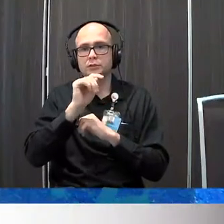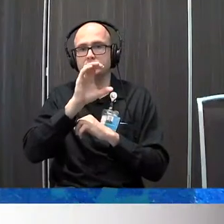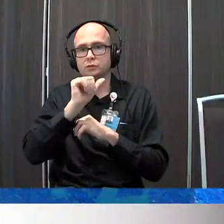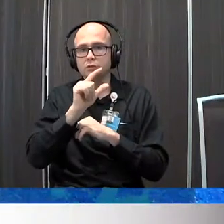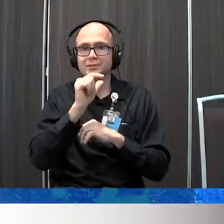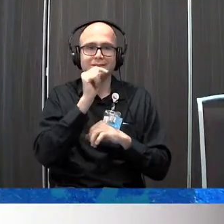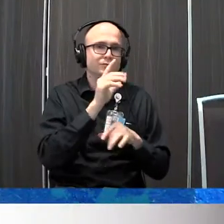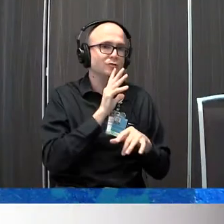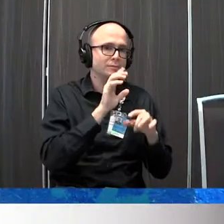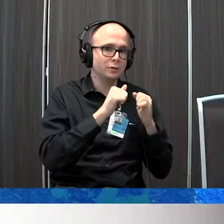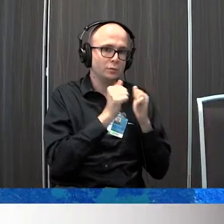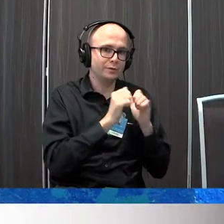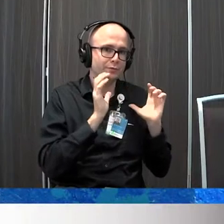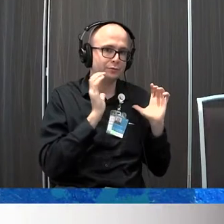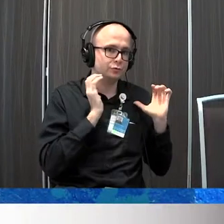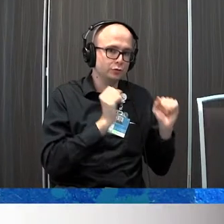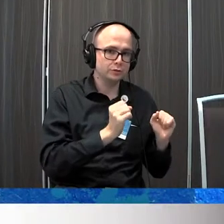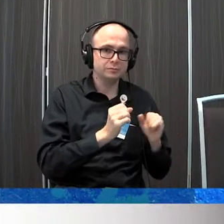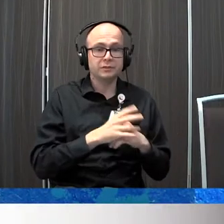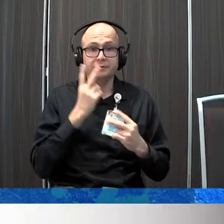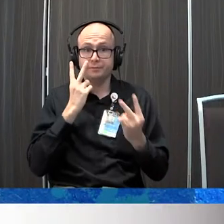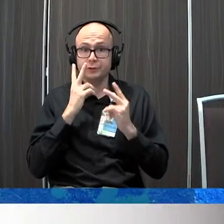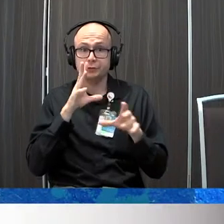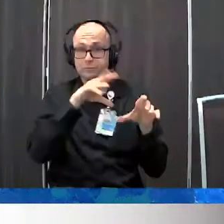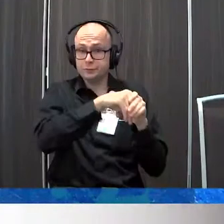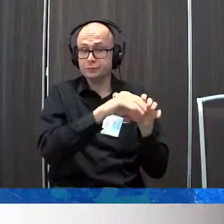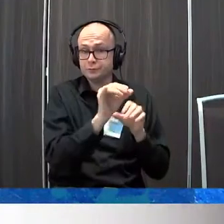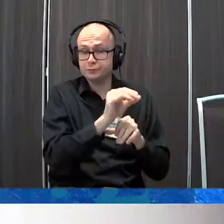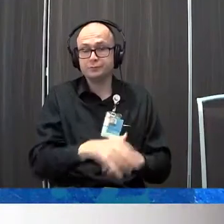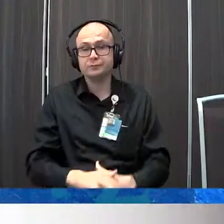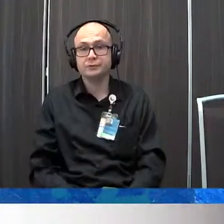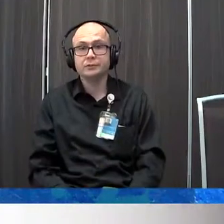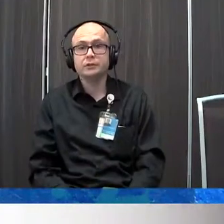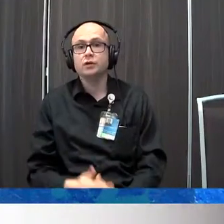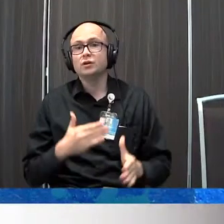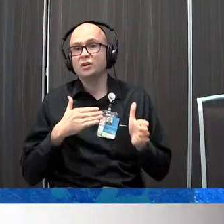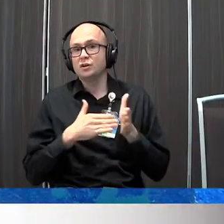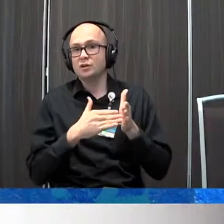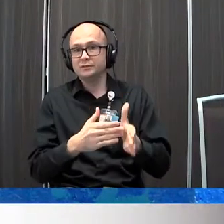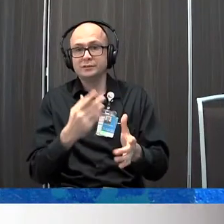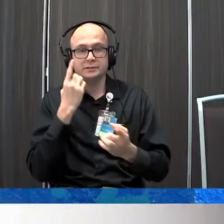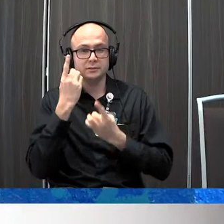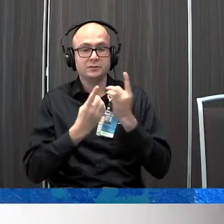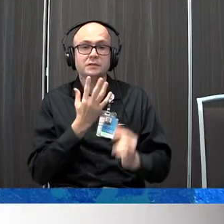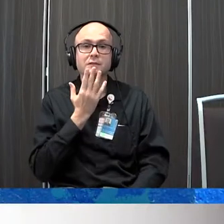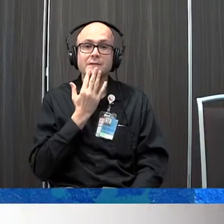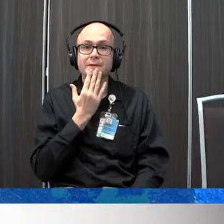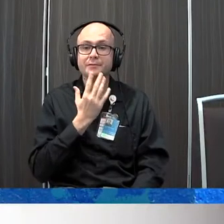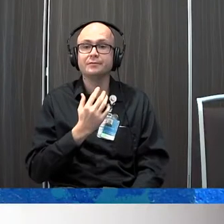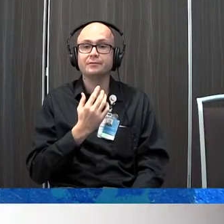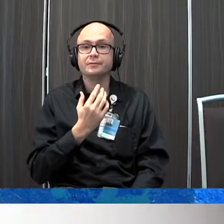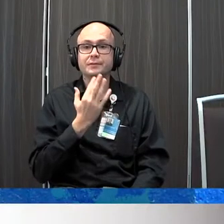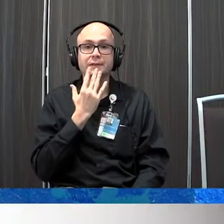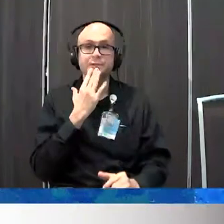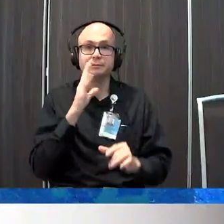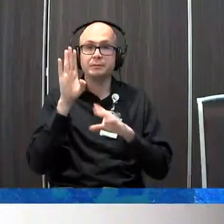with CHARGE but a lot of the visual considerations apply with this patient population as well so oftentimes you can consider color is there a